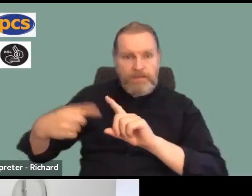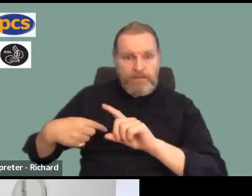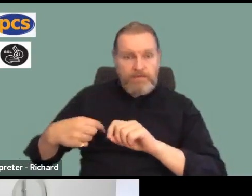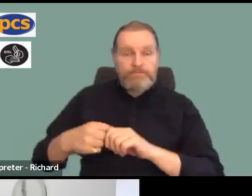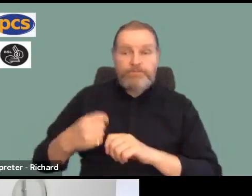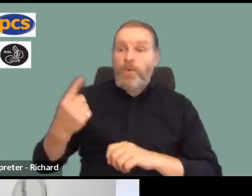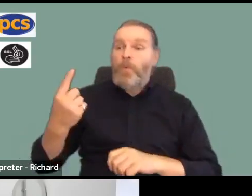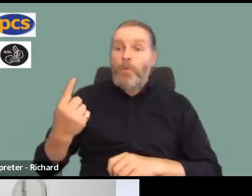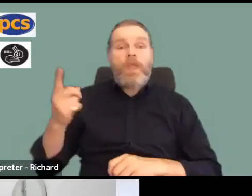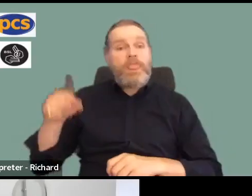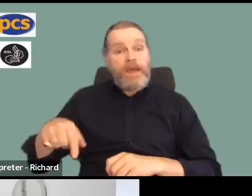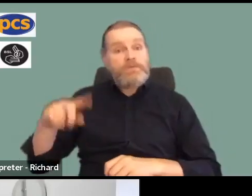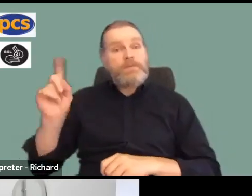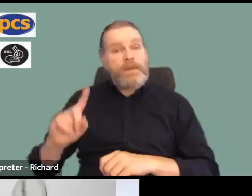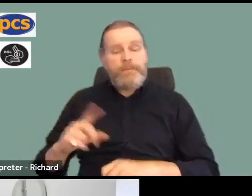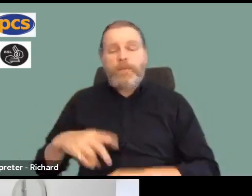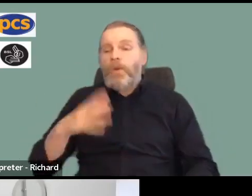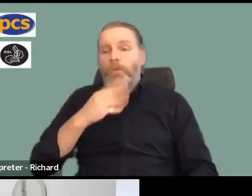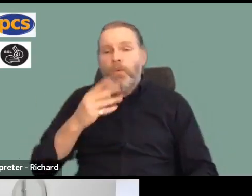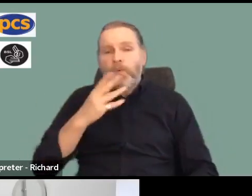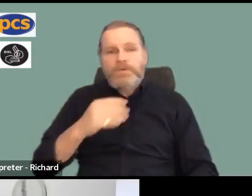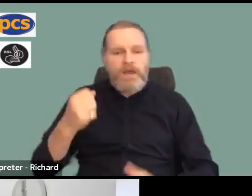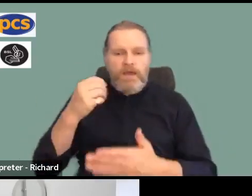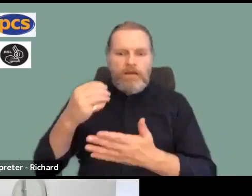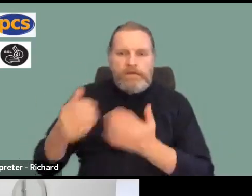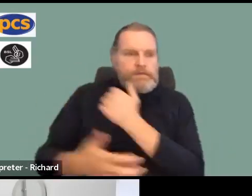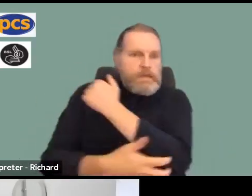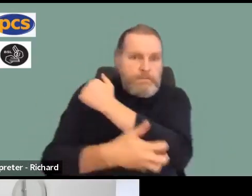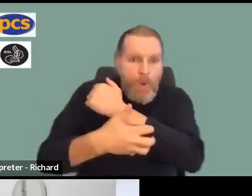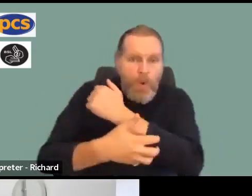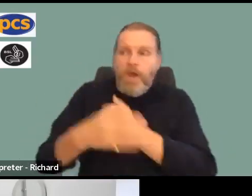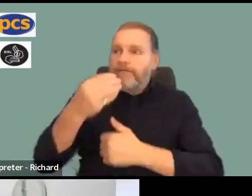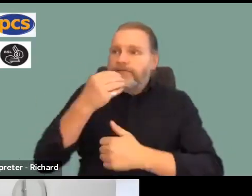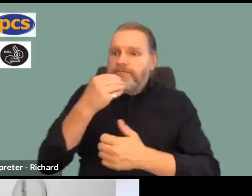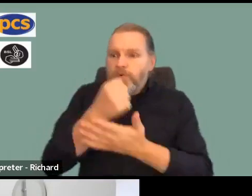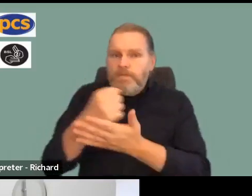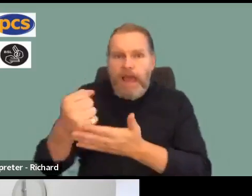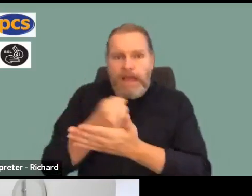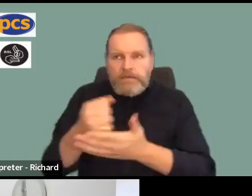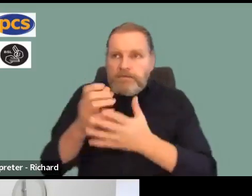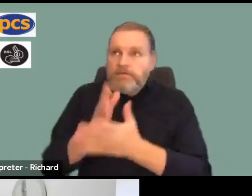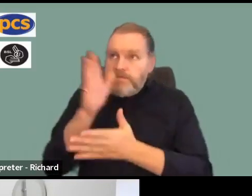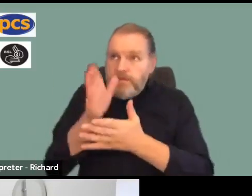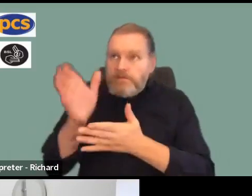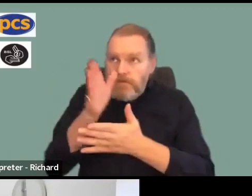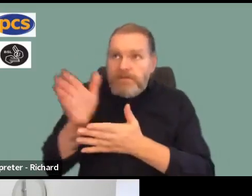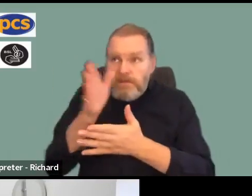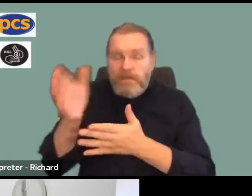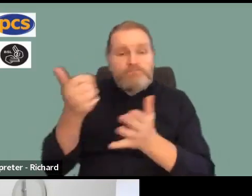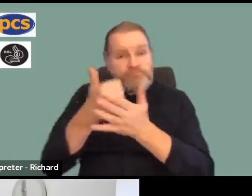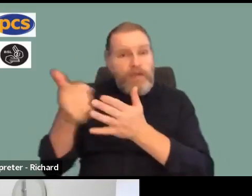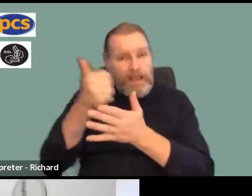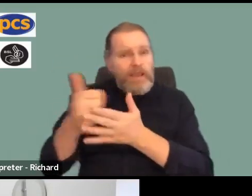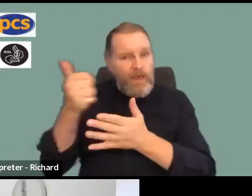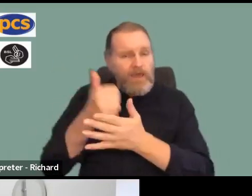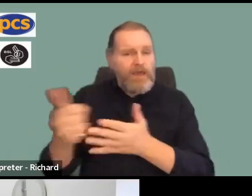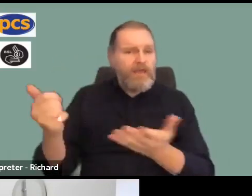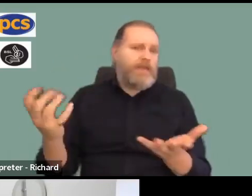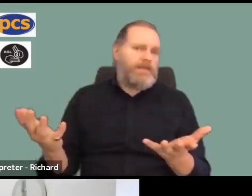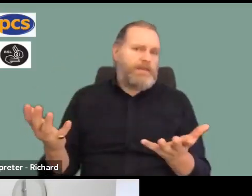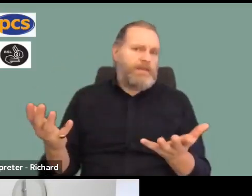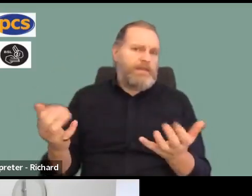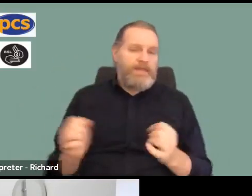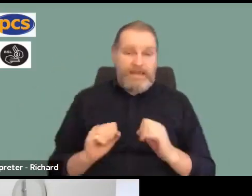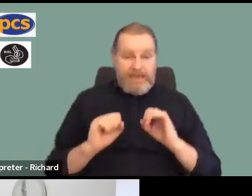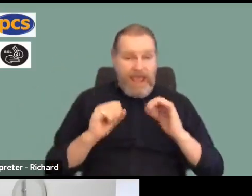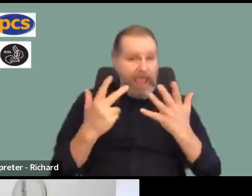use food banks. If replicated across the whole of our membership, it means eight percent of PCS members are regularly using food banks. Members